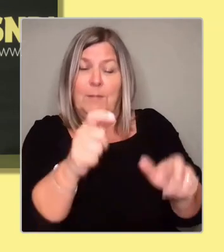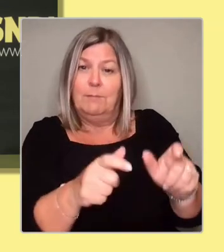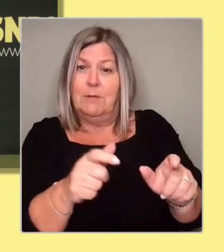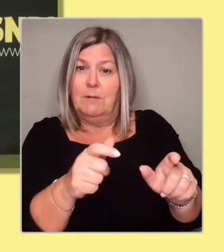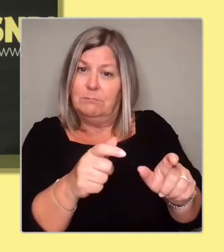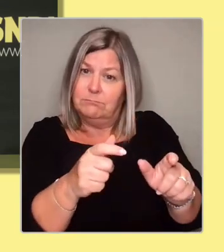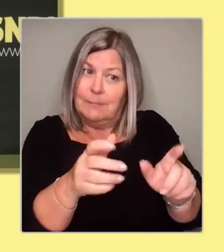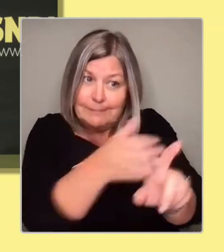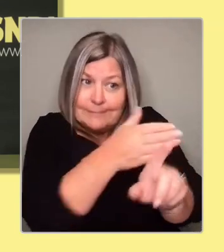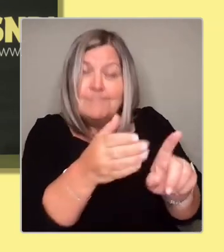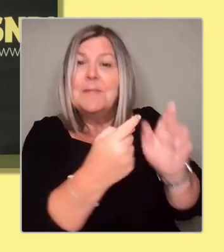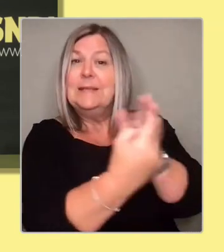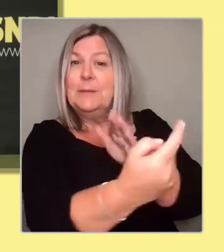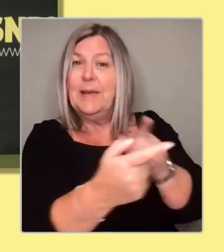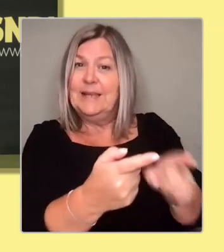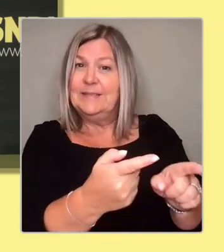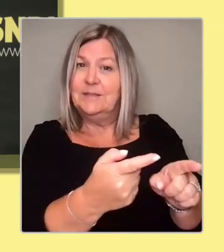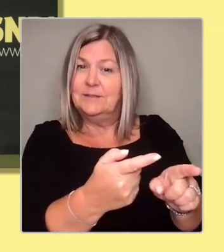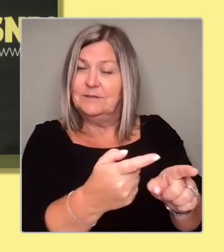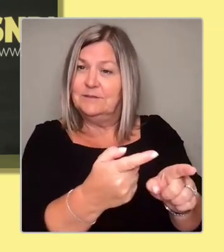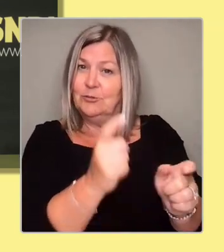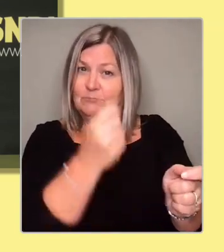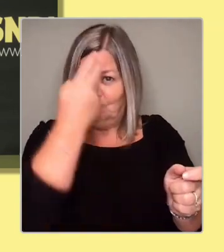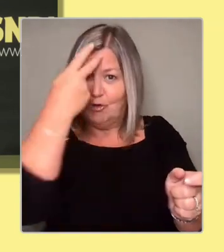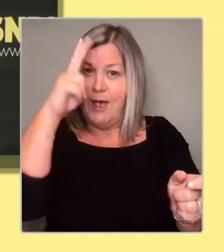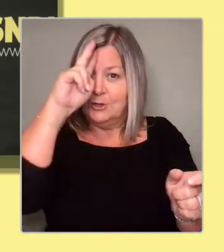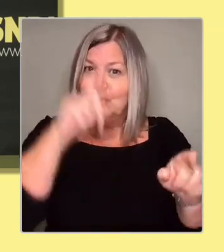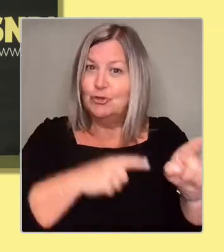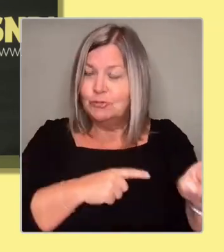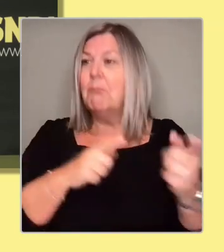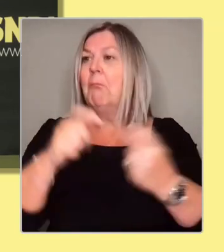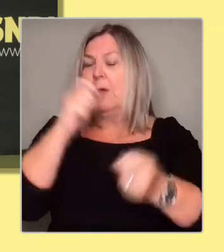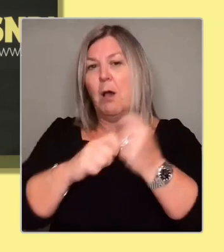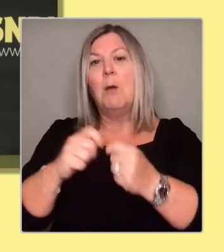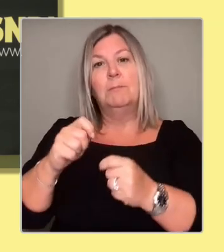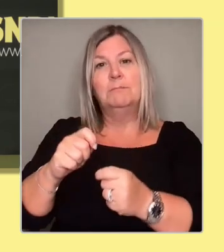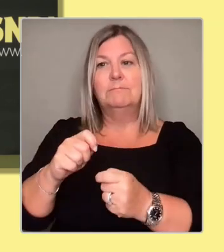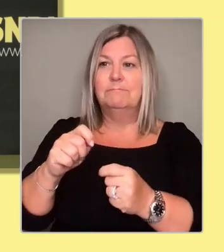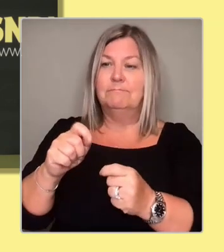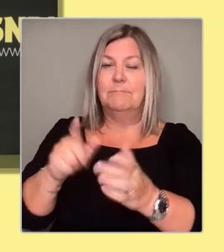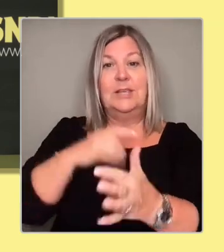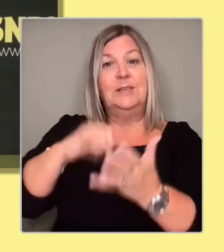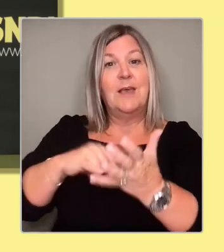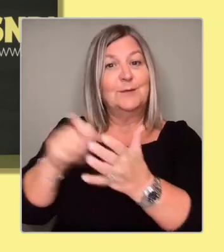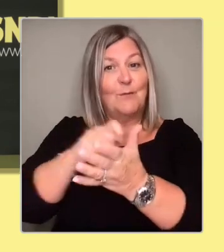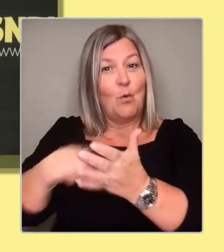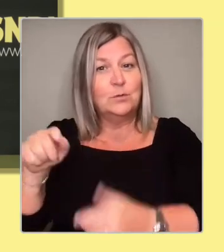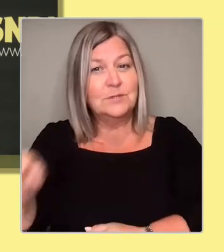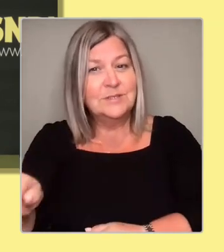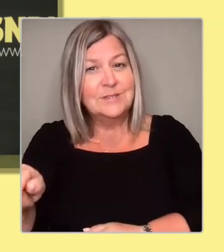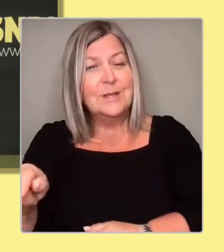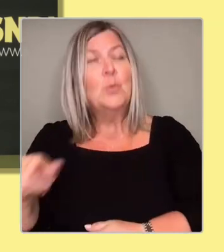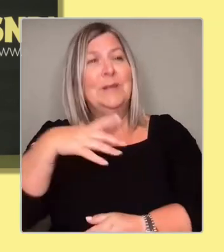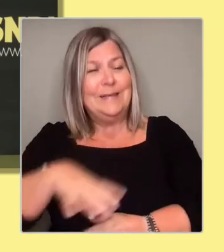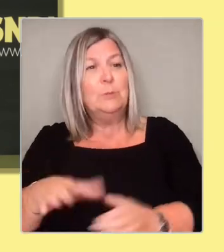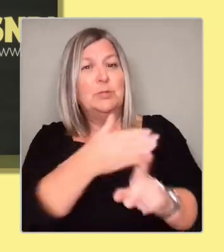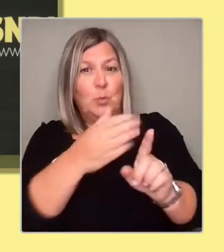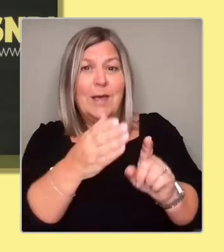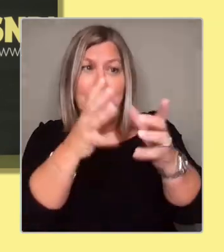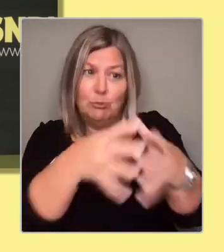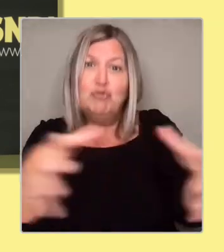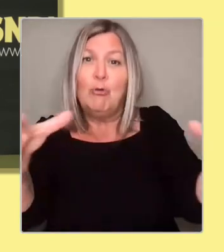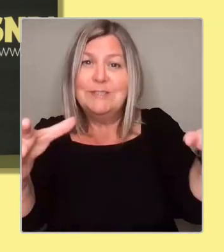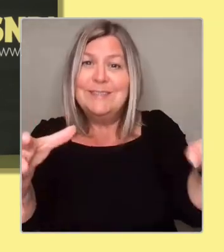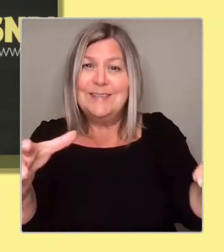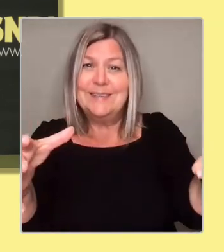proceed. But at the moment, we focus on persuading a majority. So whilst we need to talk about process, and I'm going to answer your